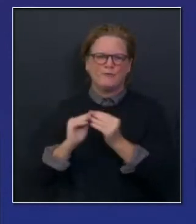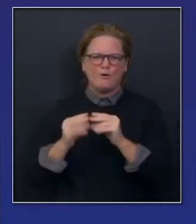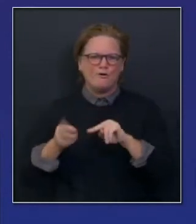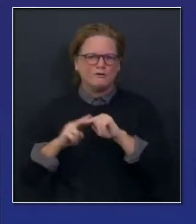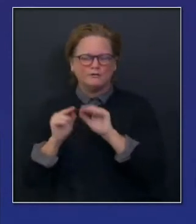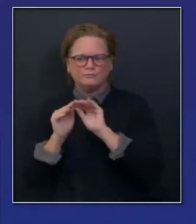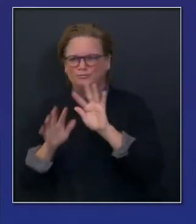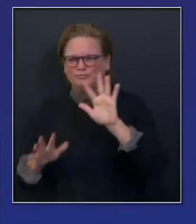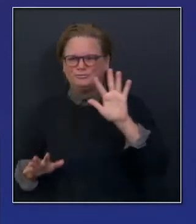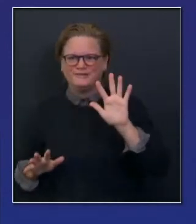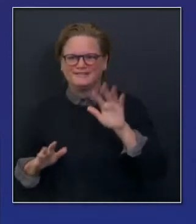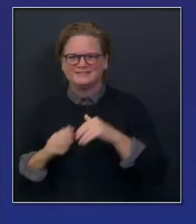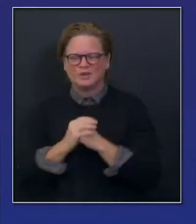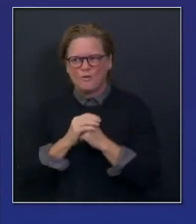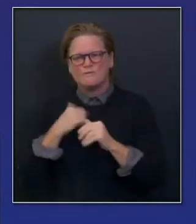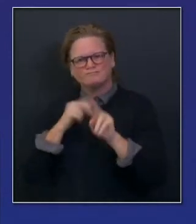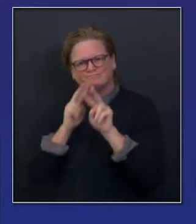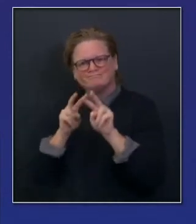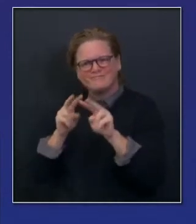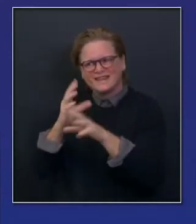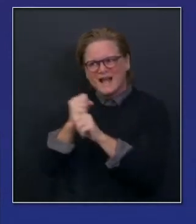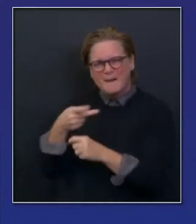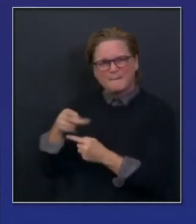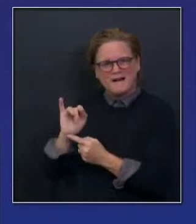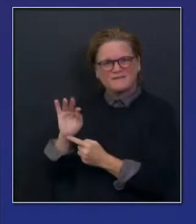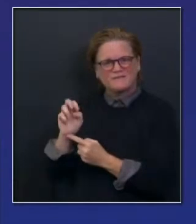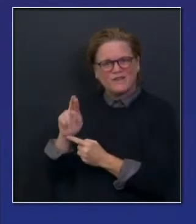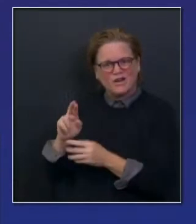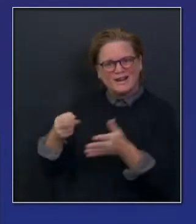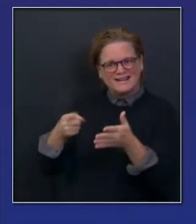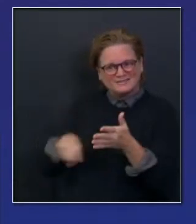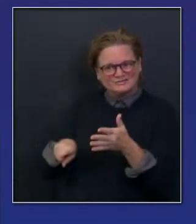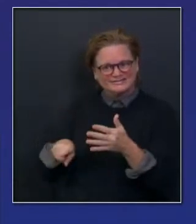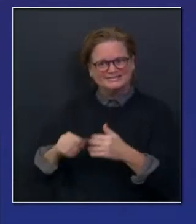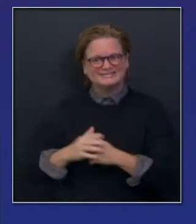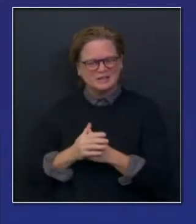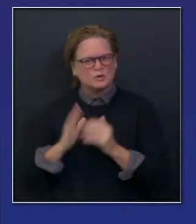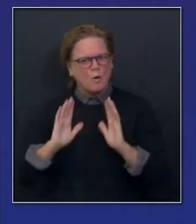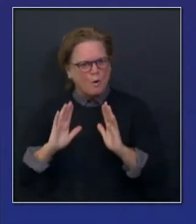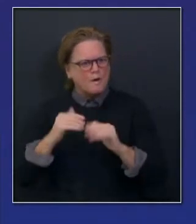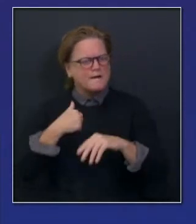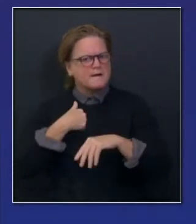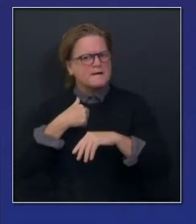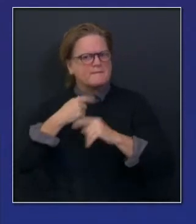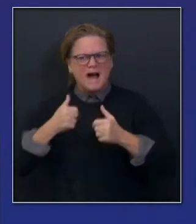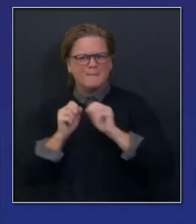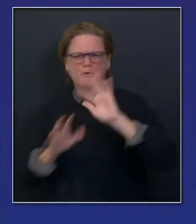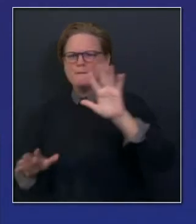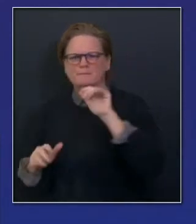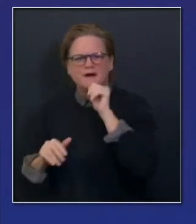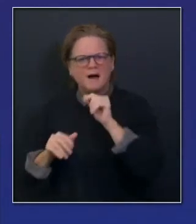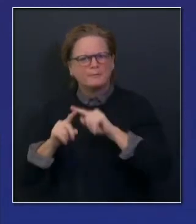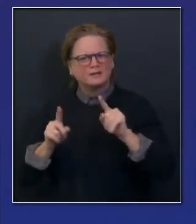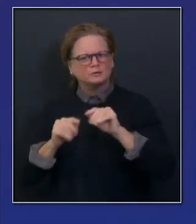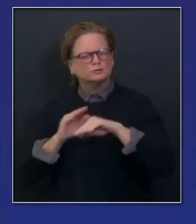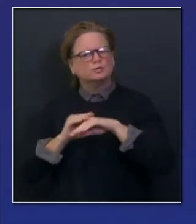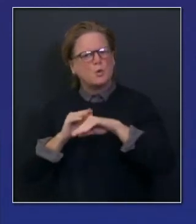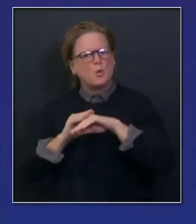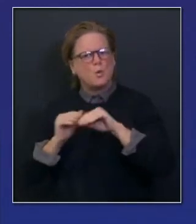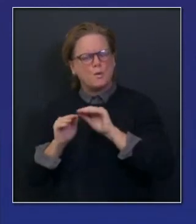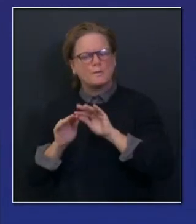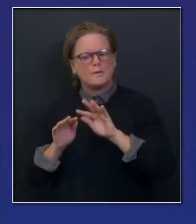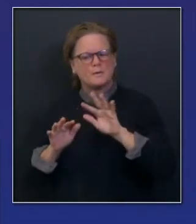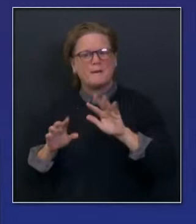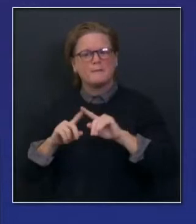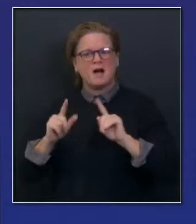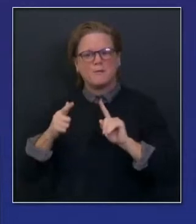starting to take shape, a bit of a flywheel, starts modestly, slowly, and we'll start to see these things build up. And that's why